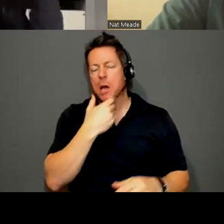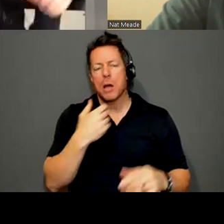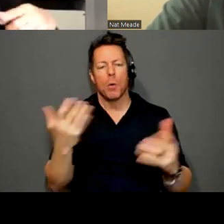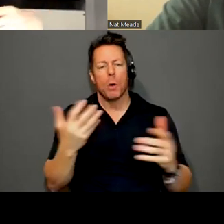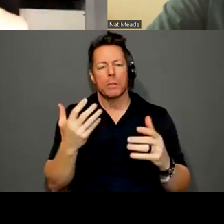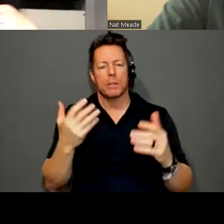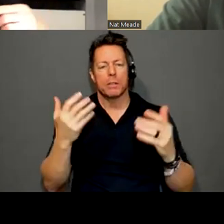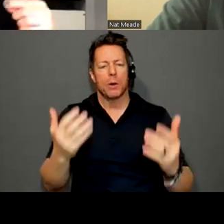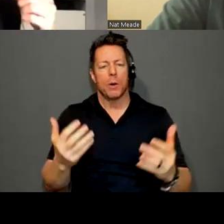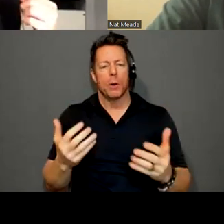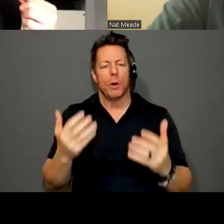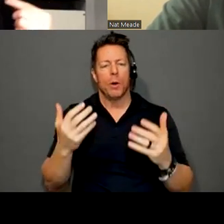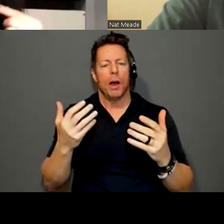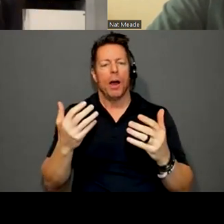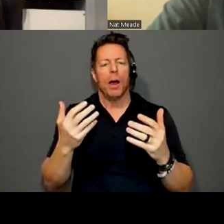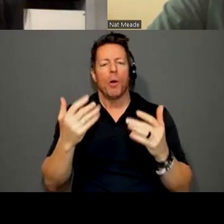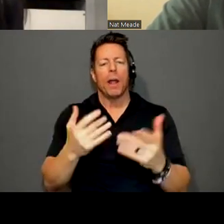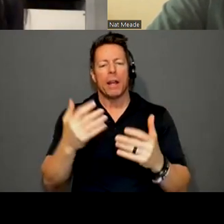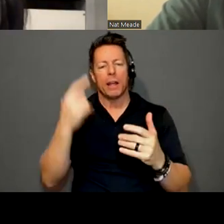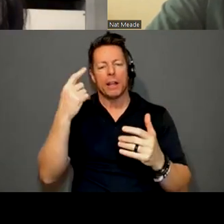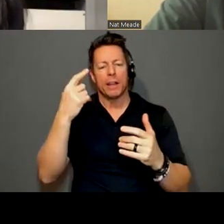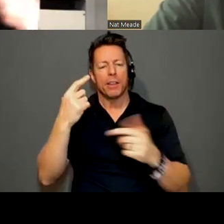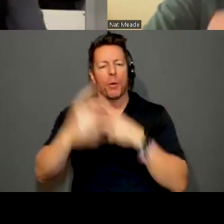world outside your frames thus far.